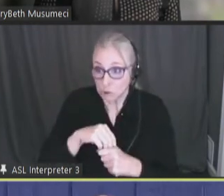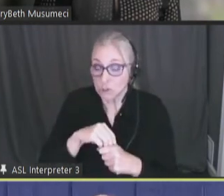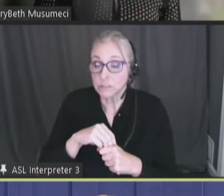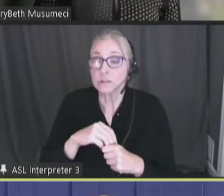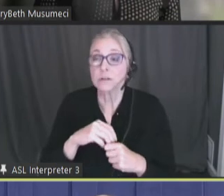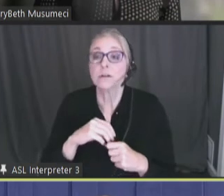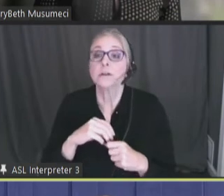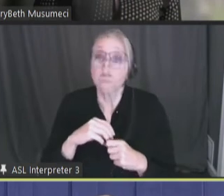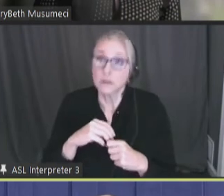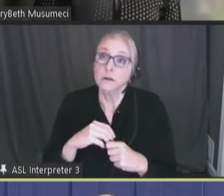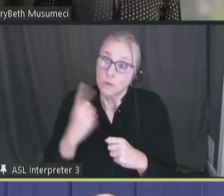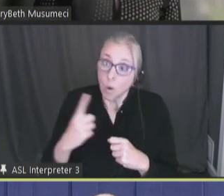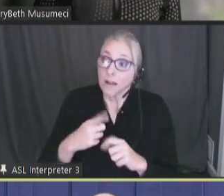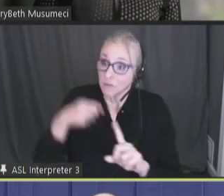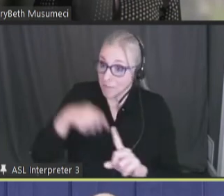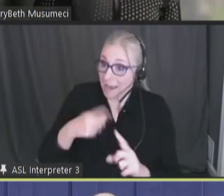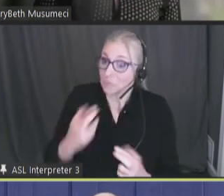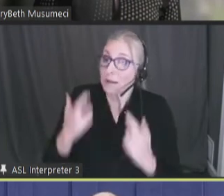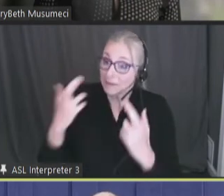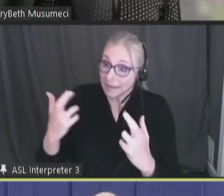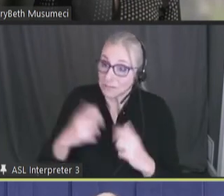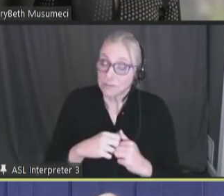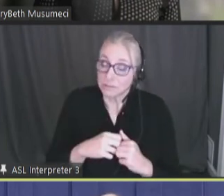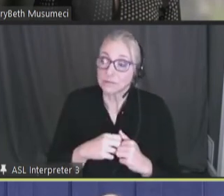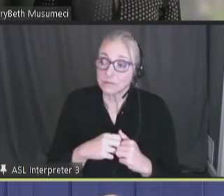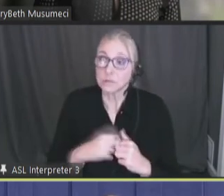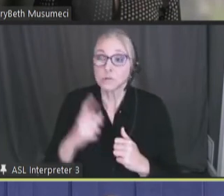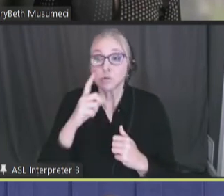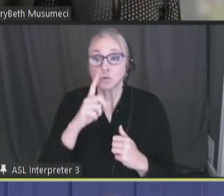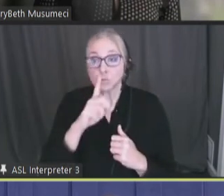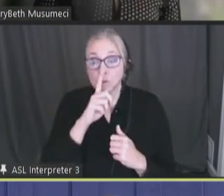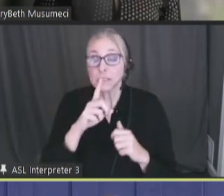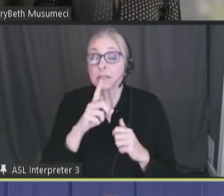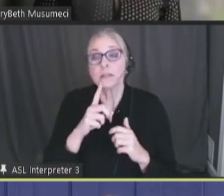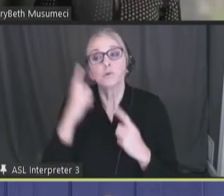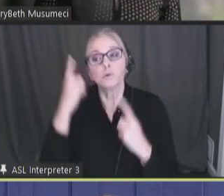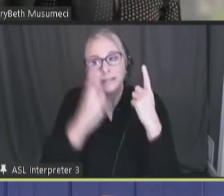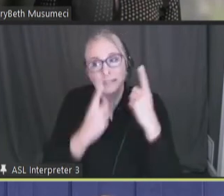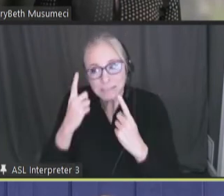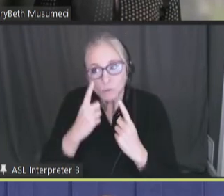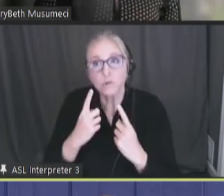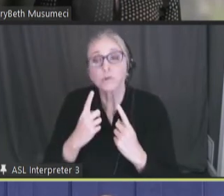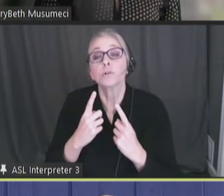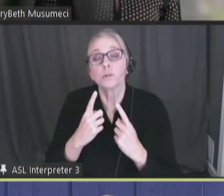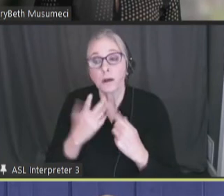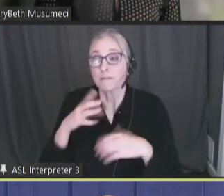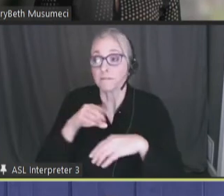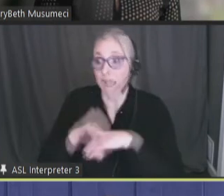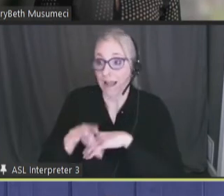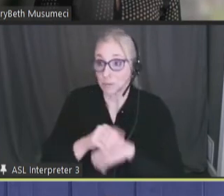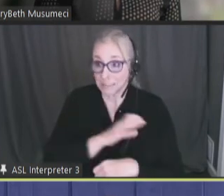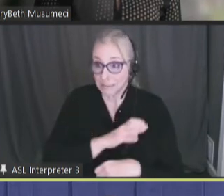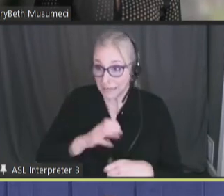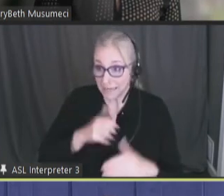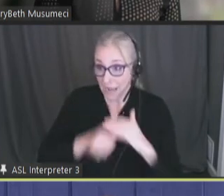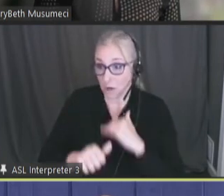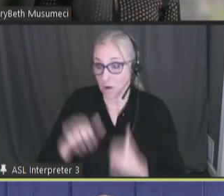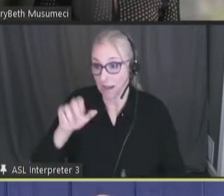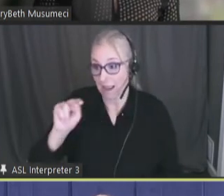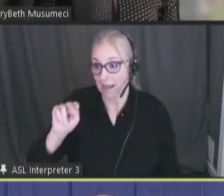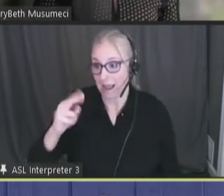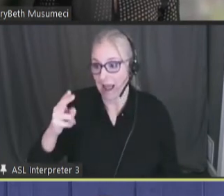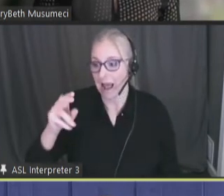that was one of our main recommendations. It was taken up under consideration by an advisory committee under NIMHD.